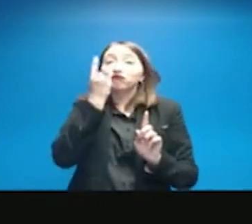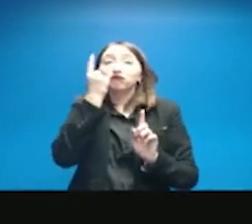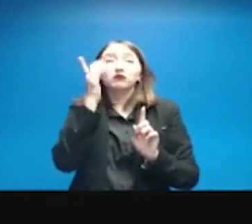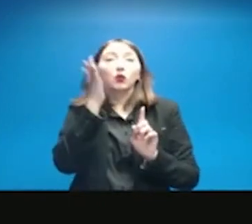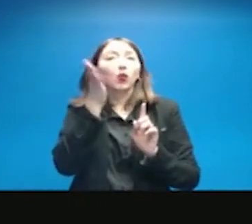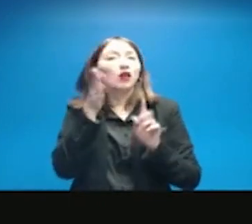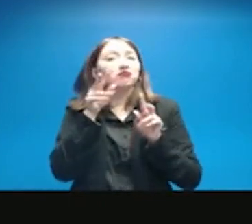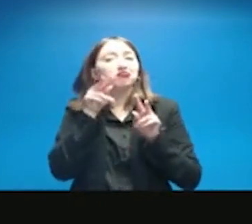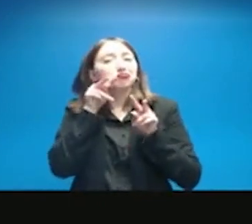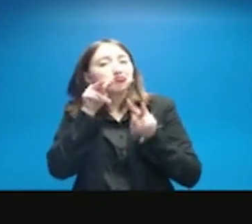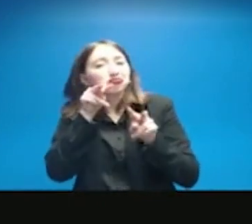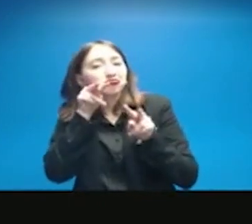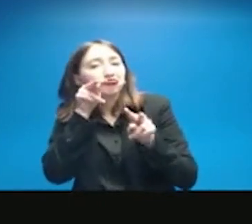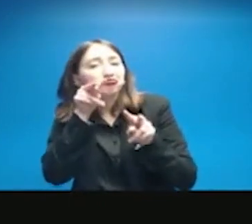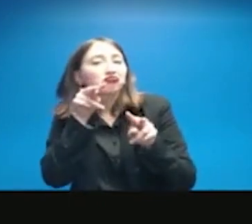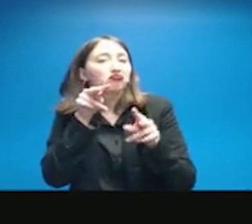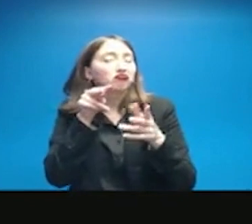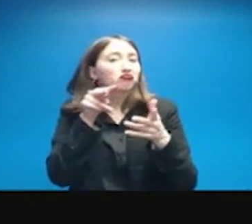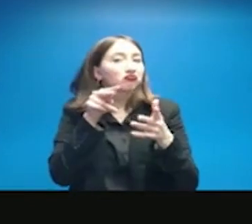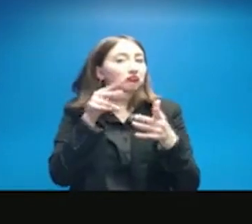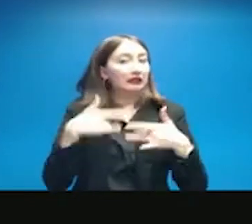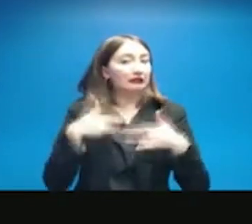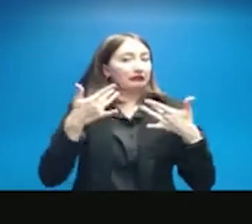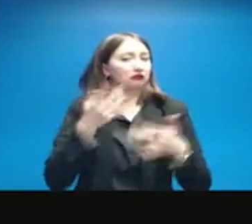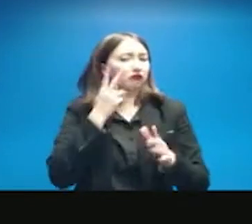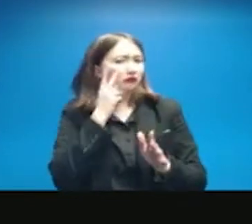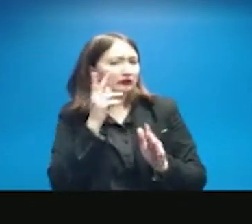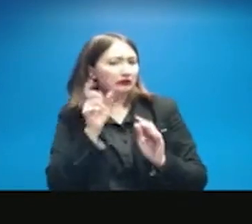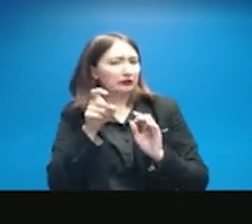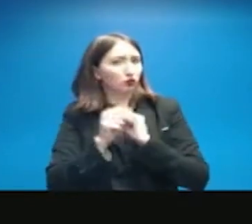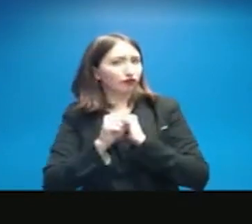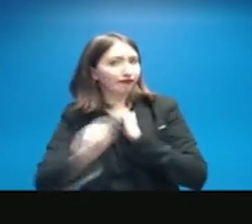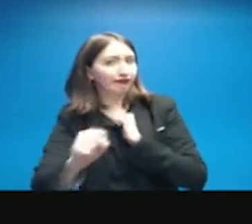incident and determine whether or not those need to be stayed open longer.